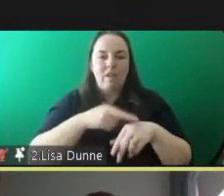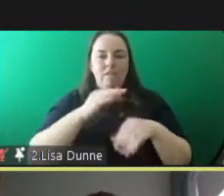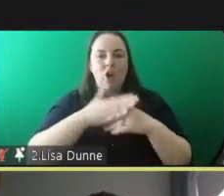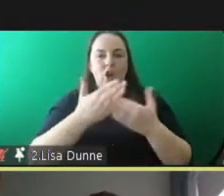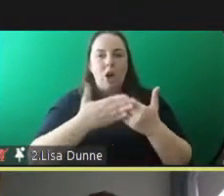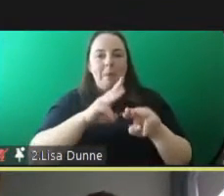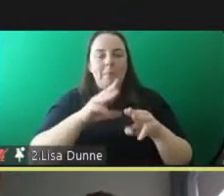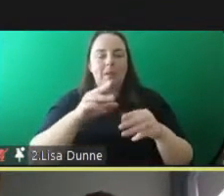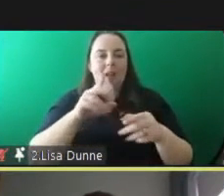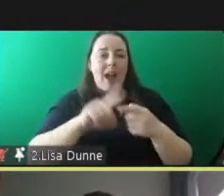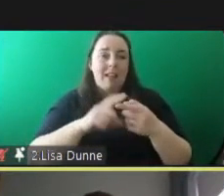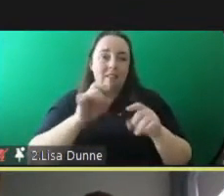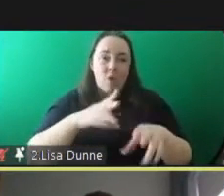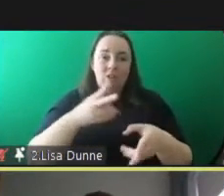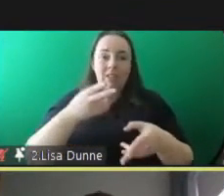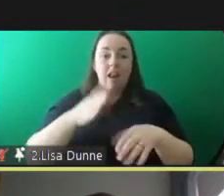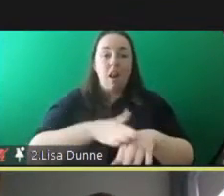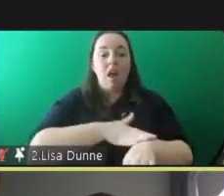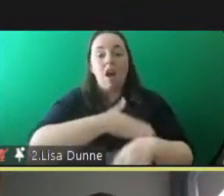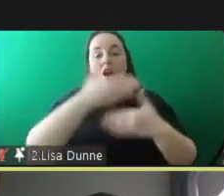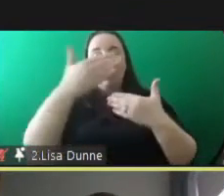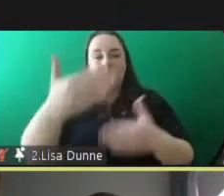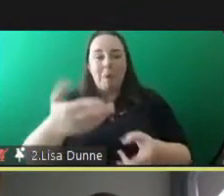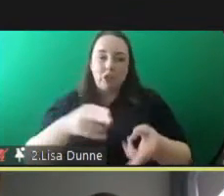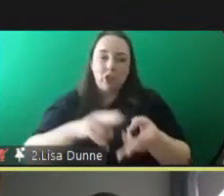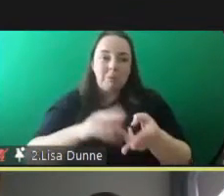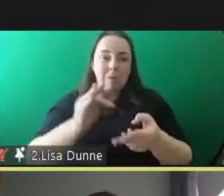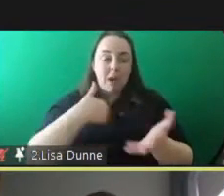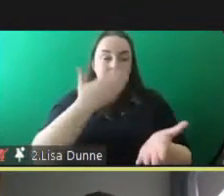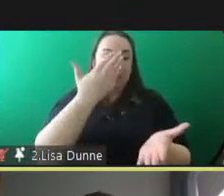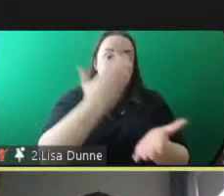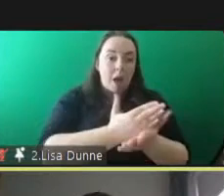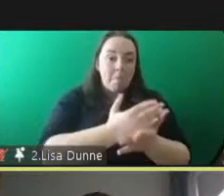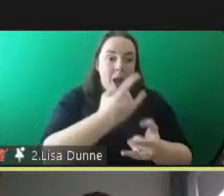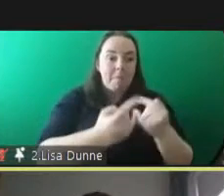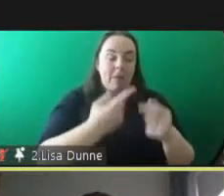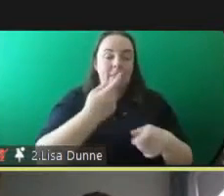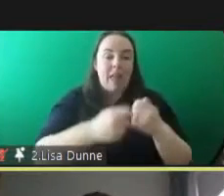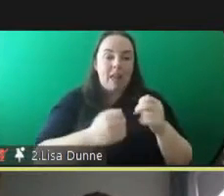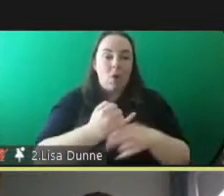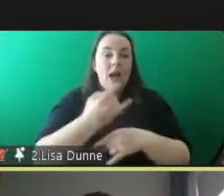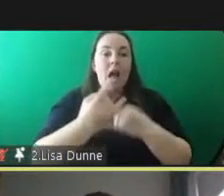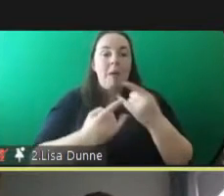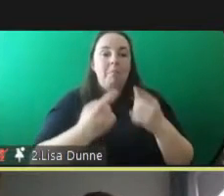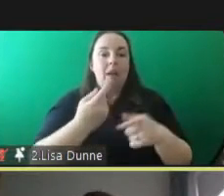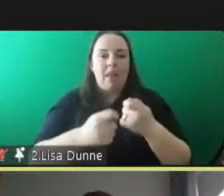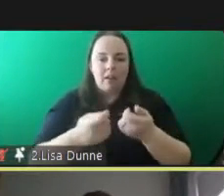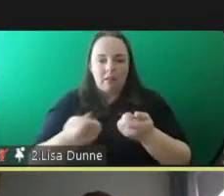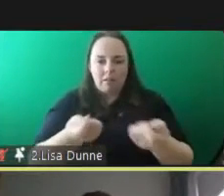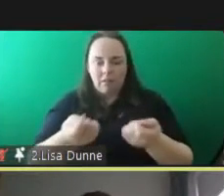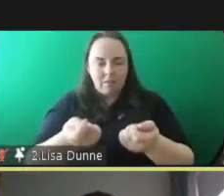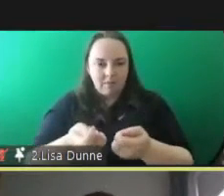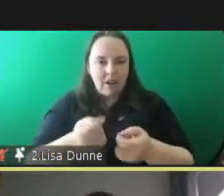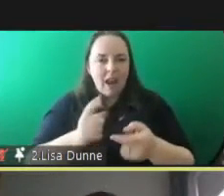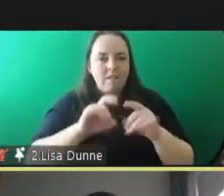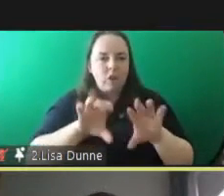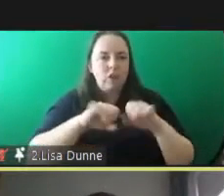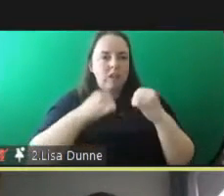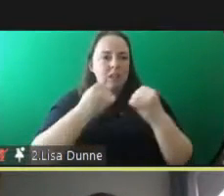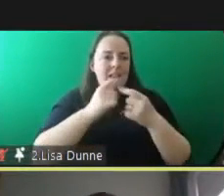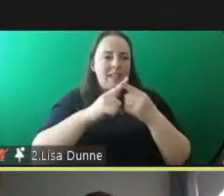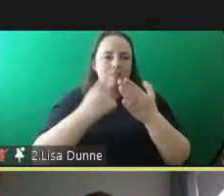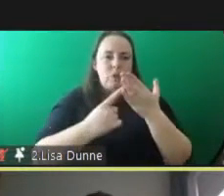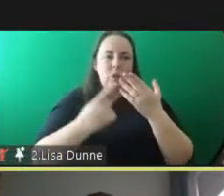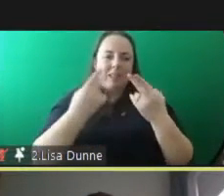is cheaper in the long term um and ultimately for society and the individuals leads to better a better outcome